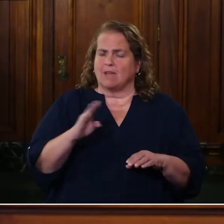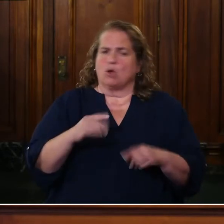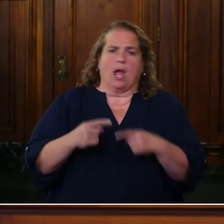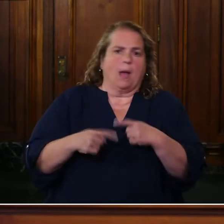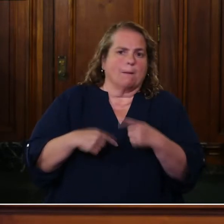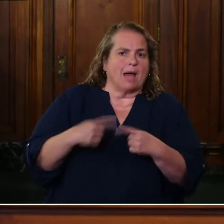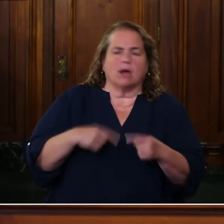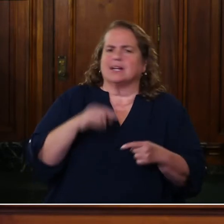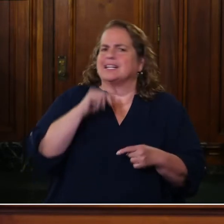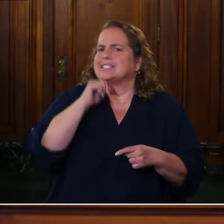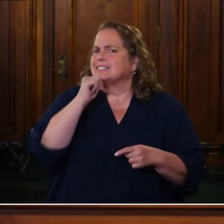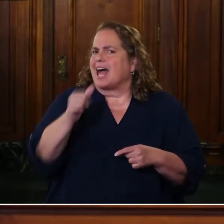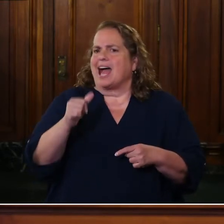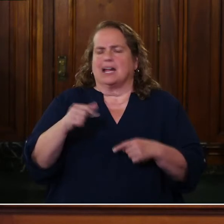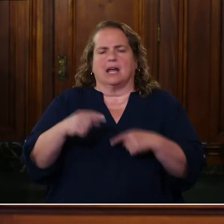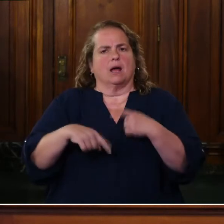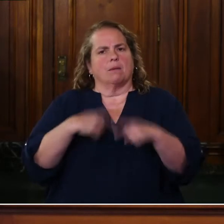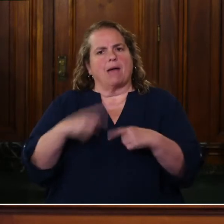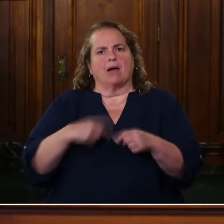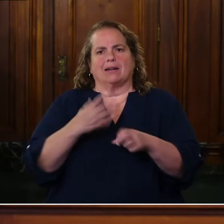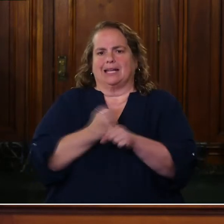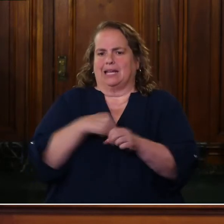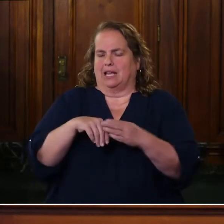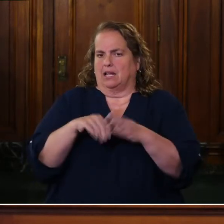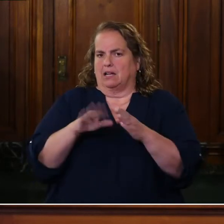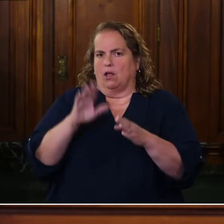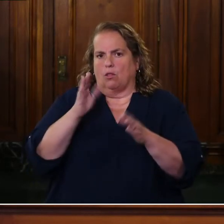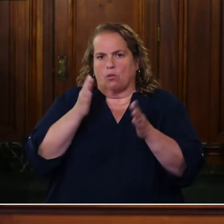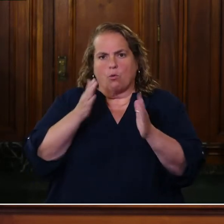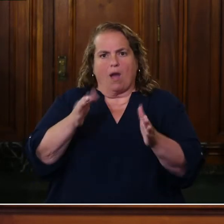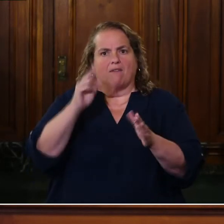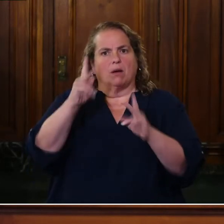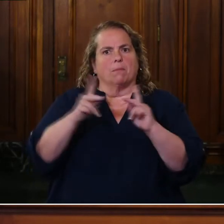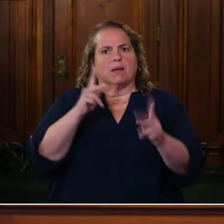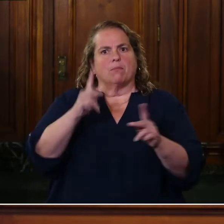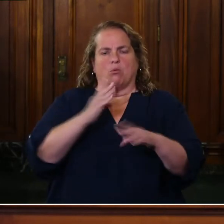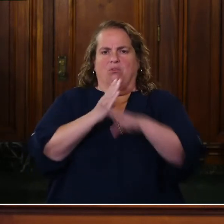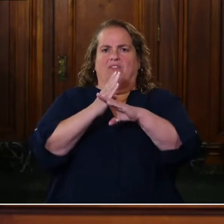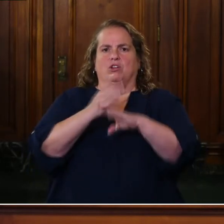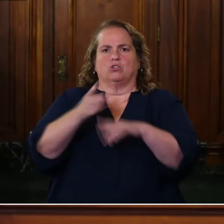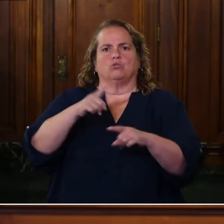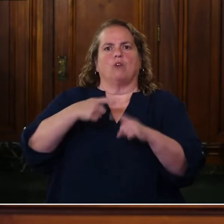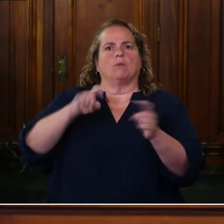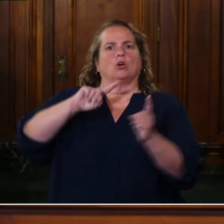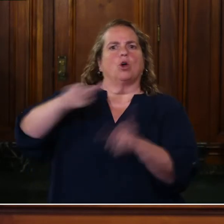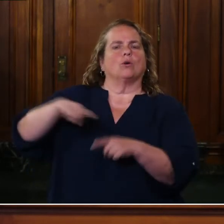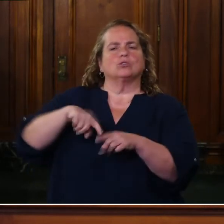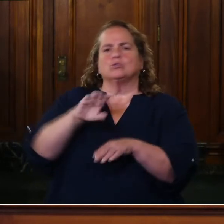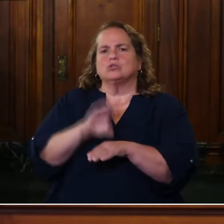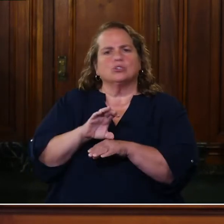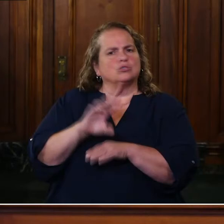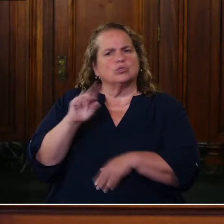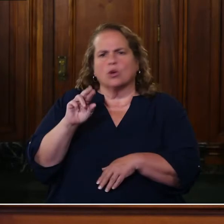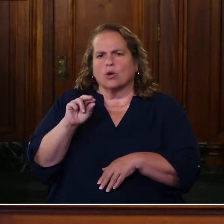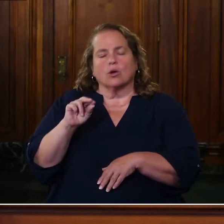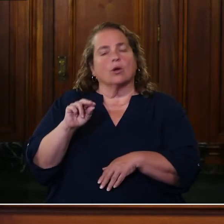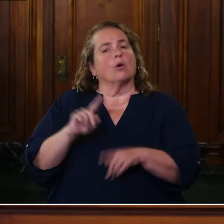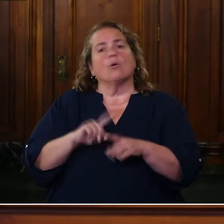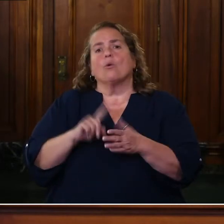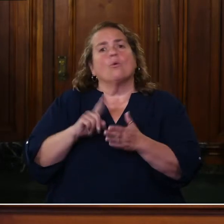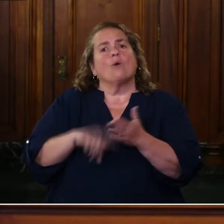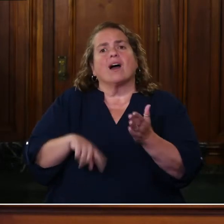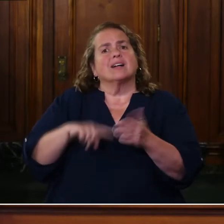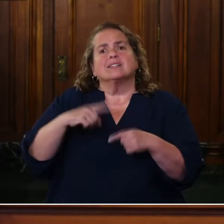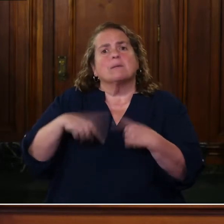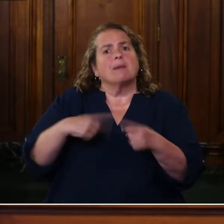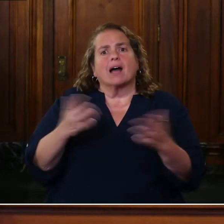nor would it ever be about, trying to get in, in the way of people going to their, to their house of worship. But what it was about is making sure